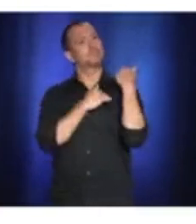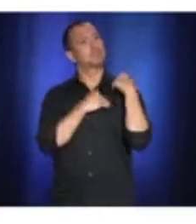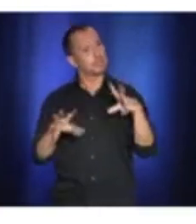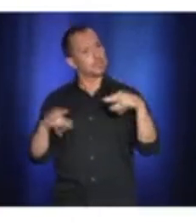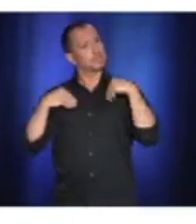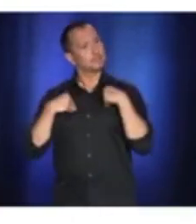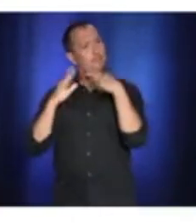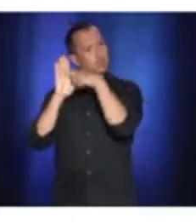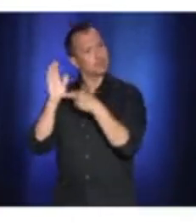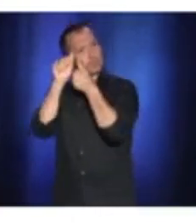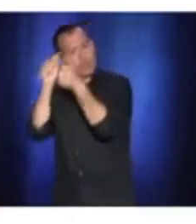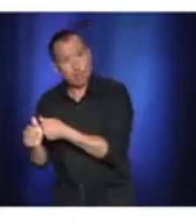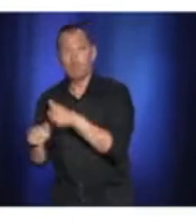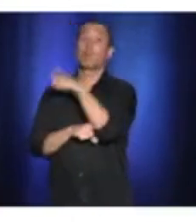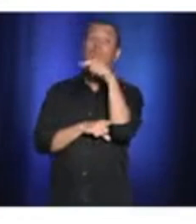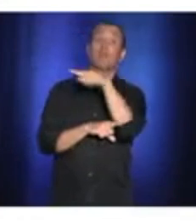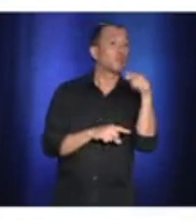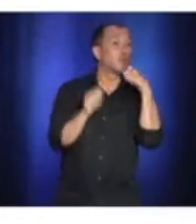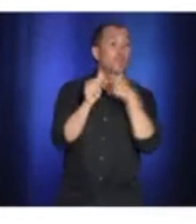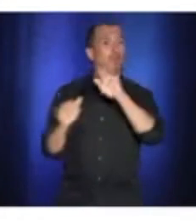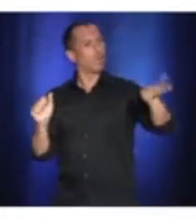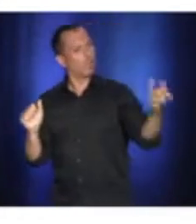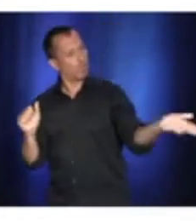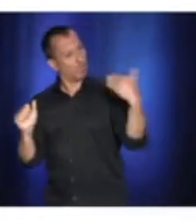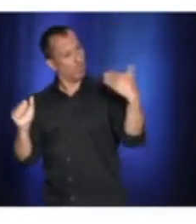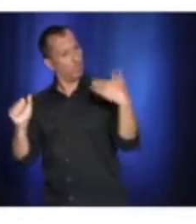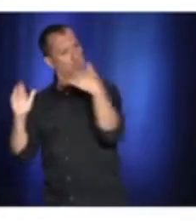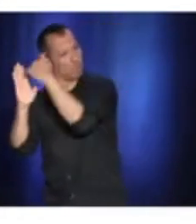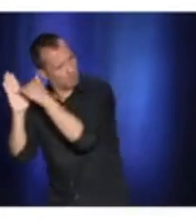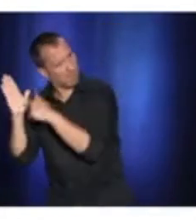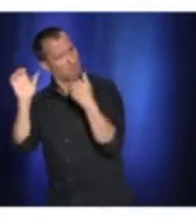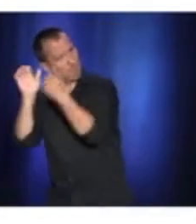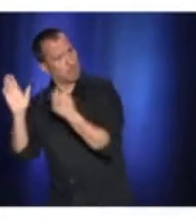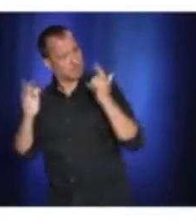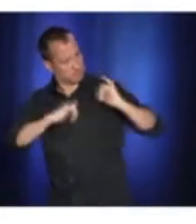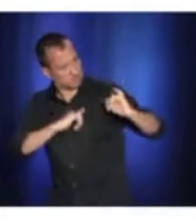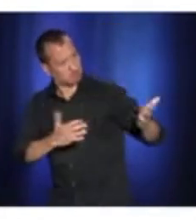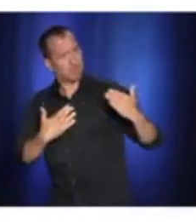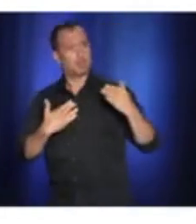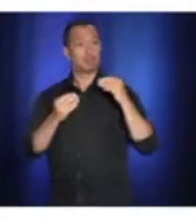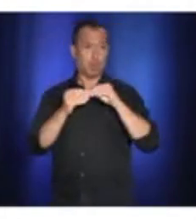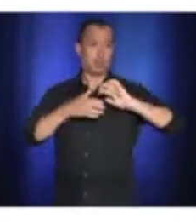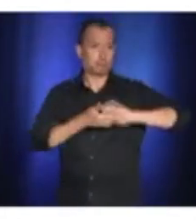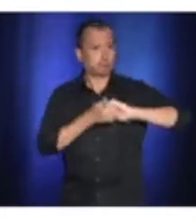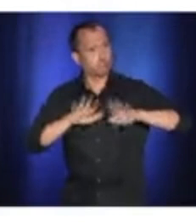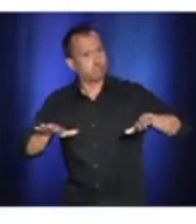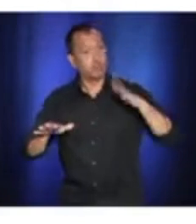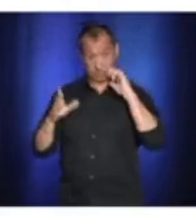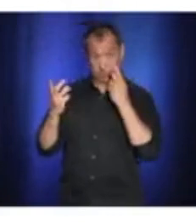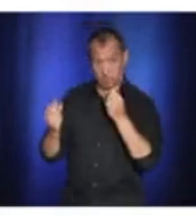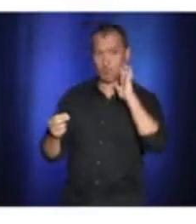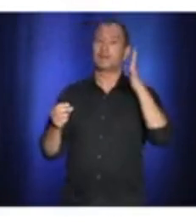influence people around you to respect the rules too. And we will keep the situation under control. That's what's